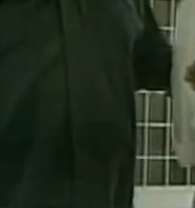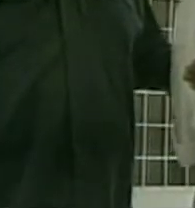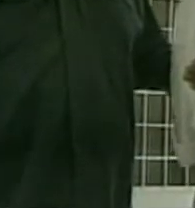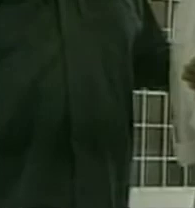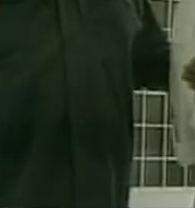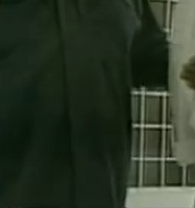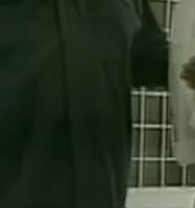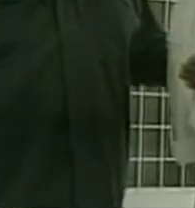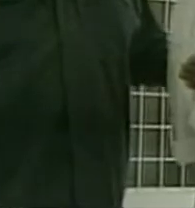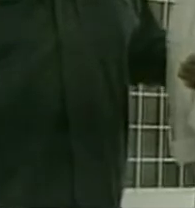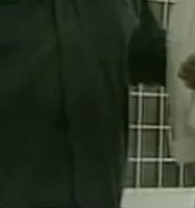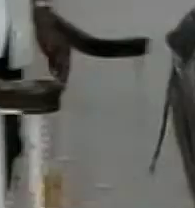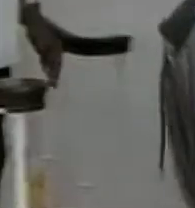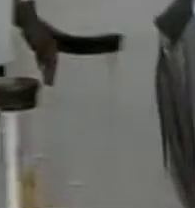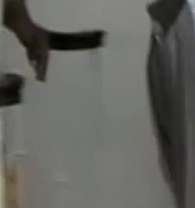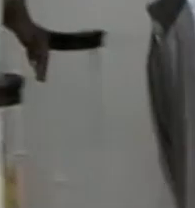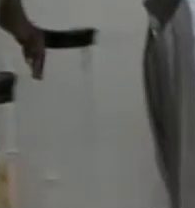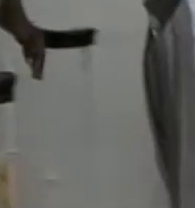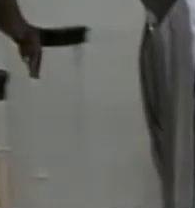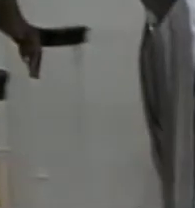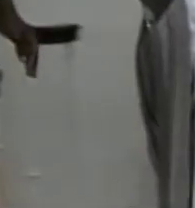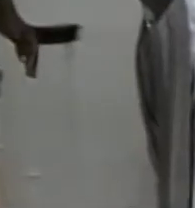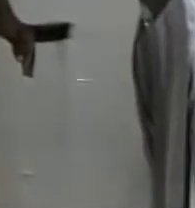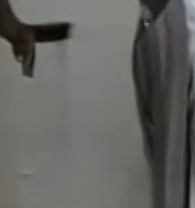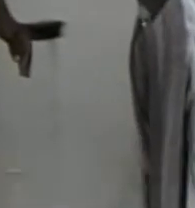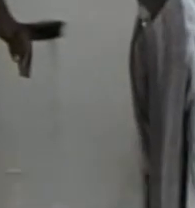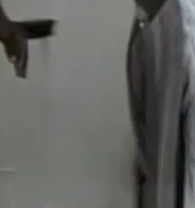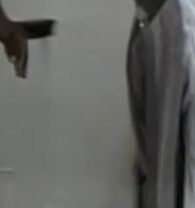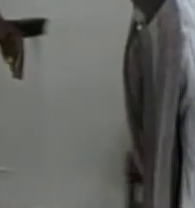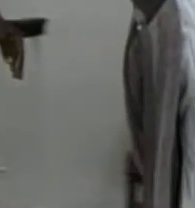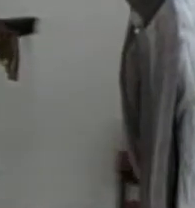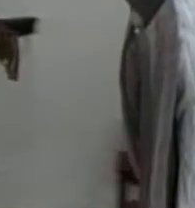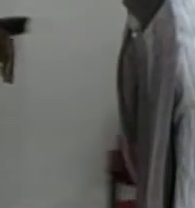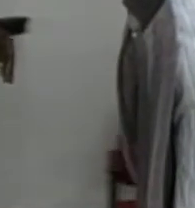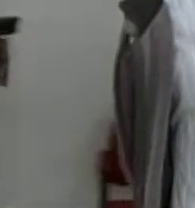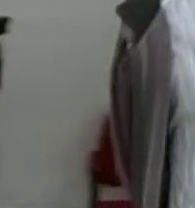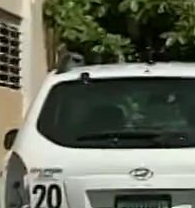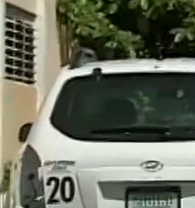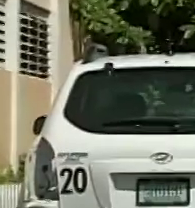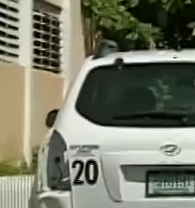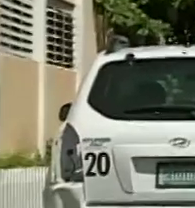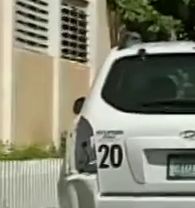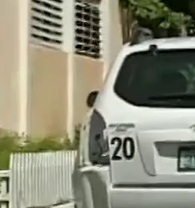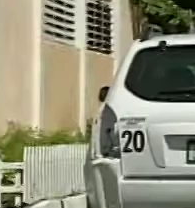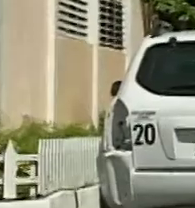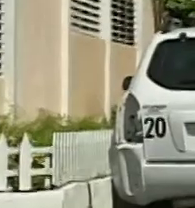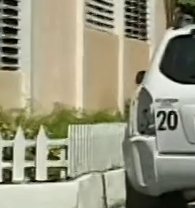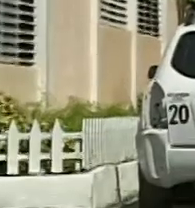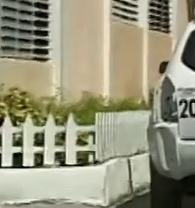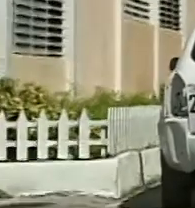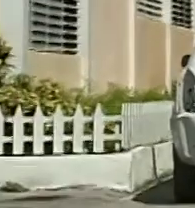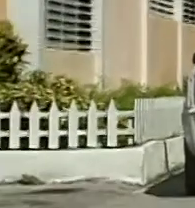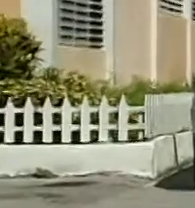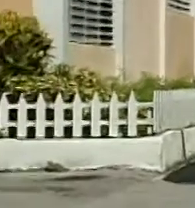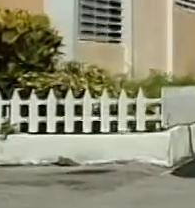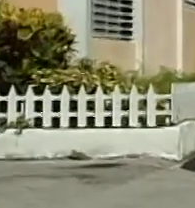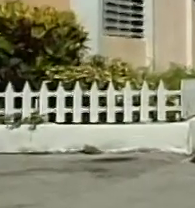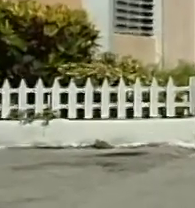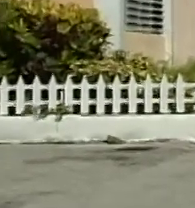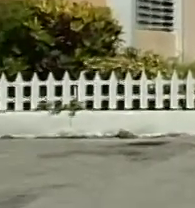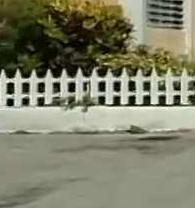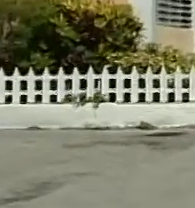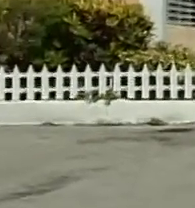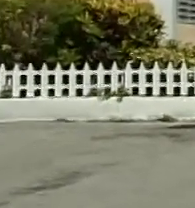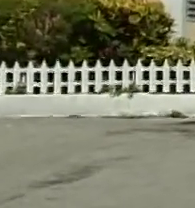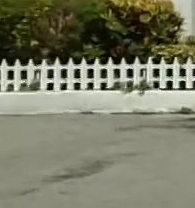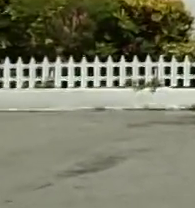students andre babal is trying to get a sentence overturned we'll tell you how that went and teachers at yellow well the primary say there's